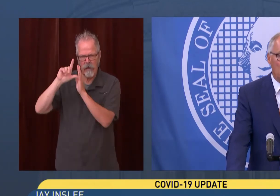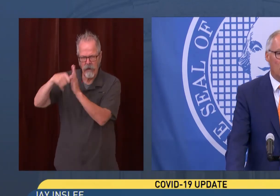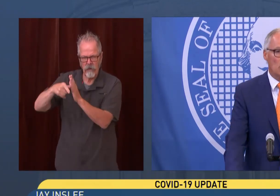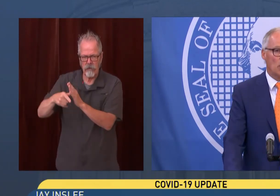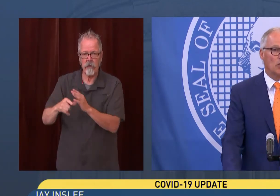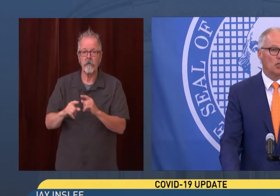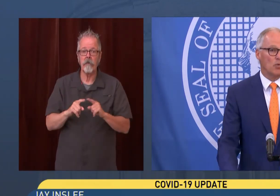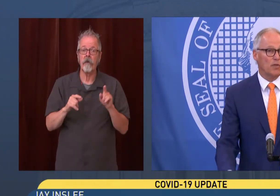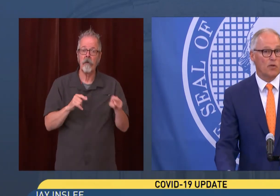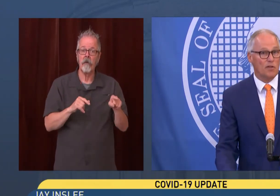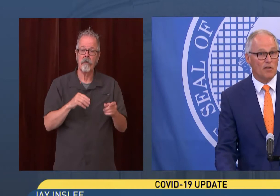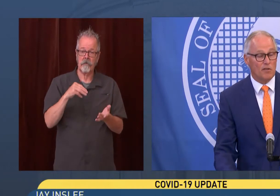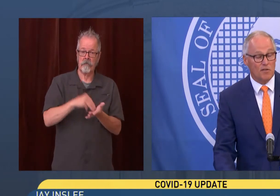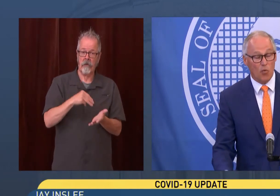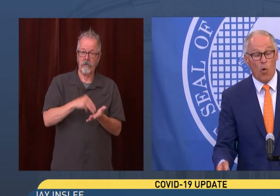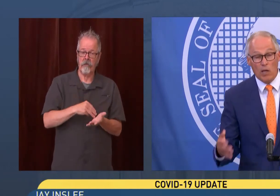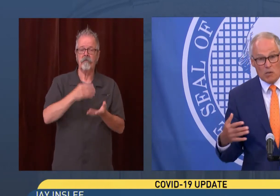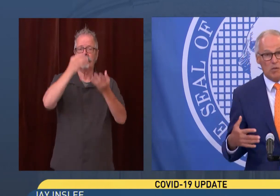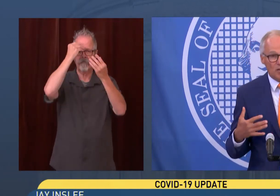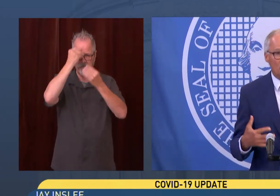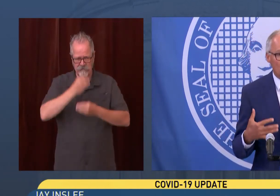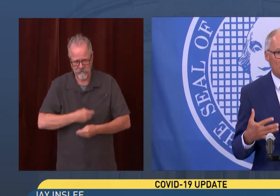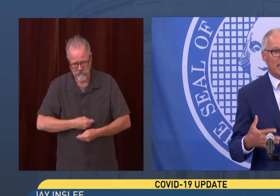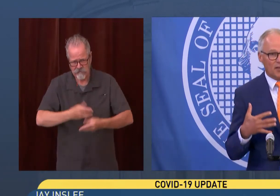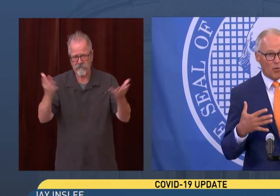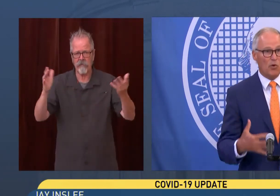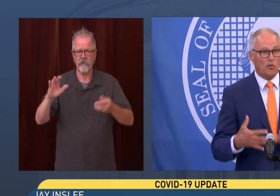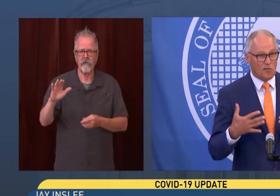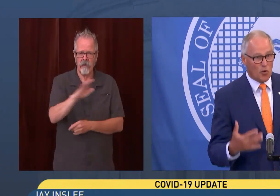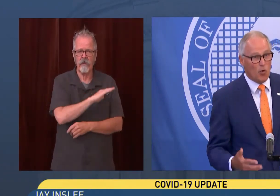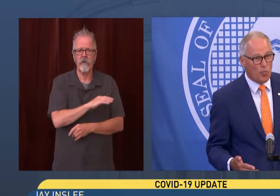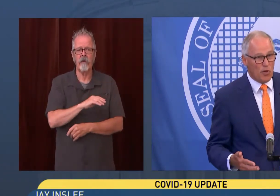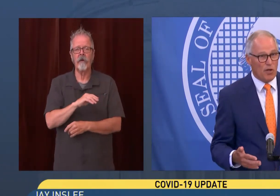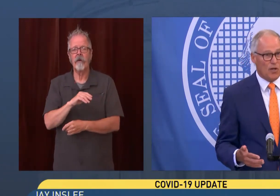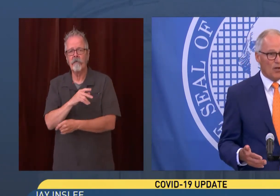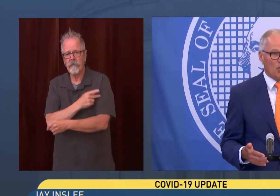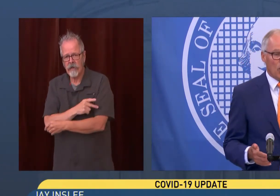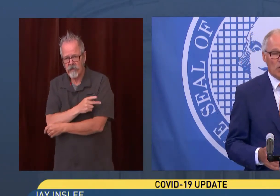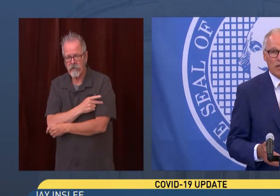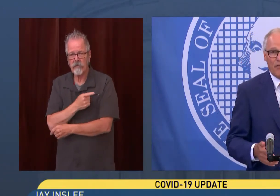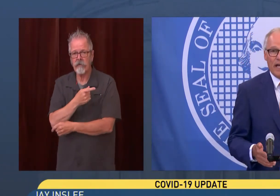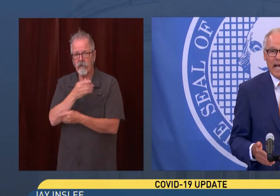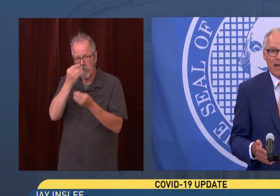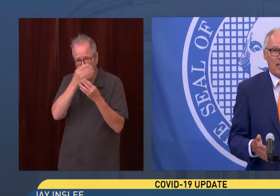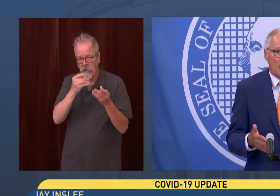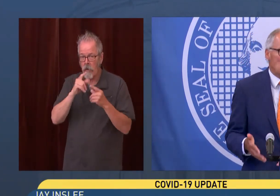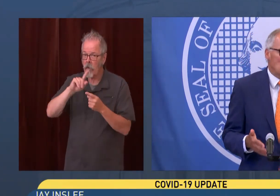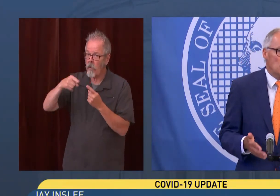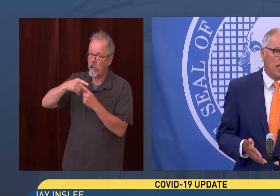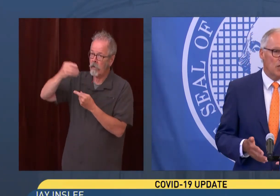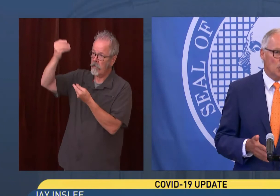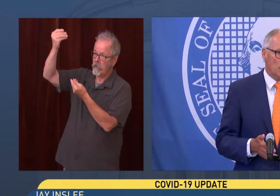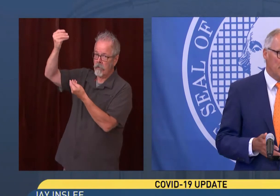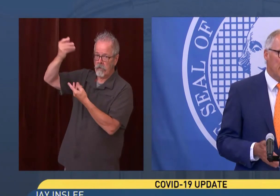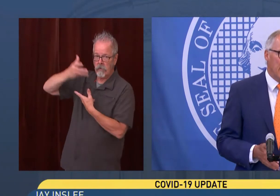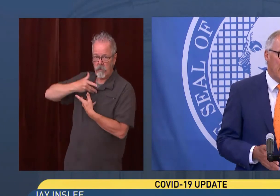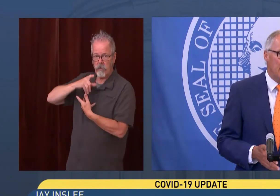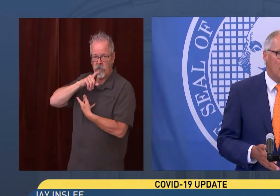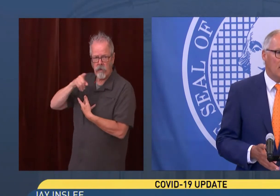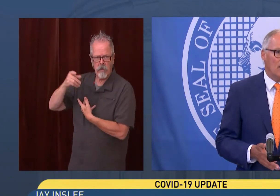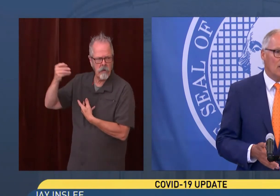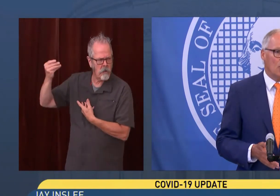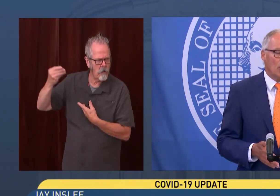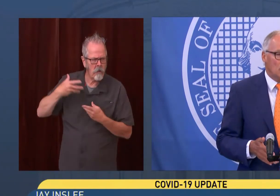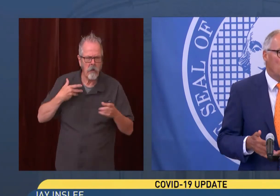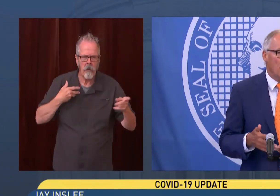have proactive discussion with their citizens, once citizens get the real scoop, once they find out it doesn't change your DNA,